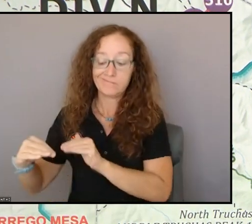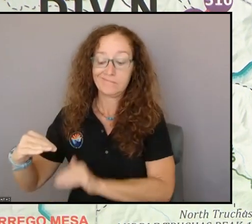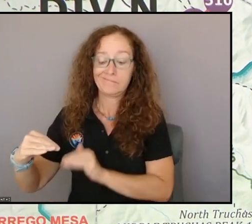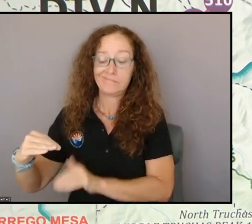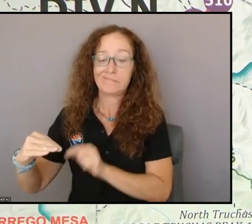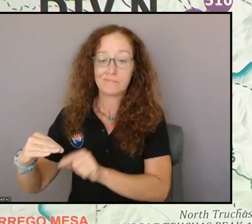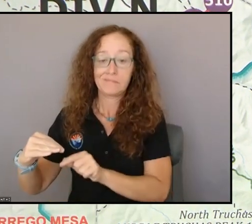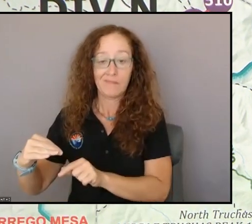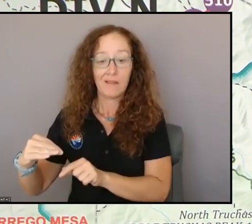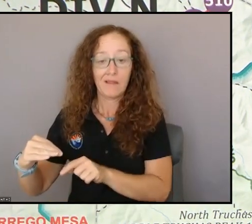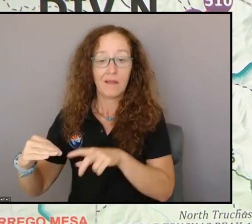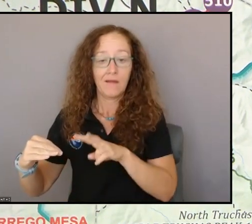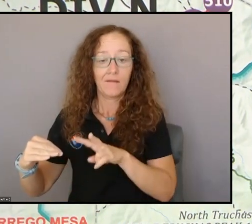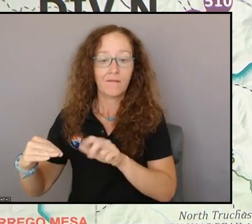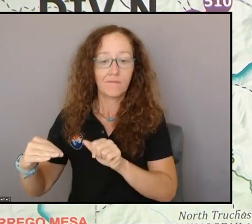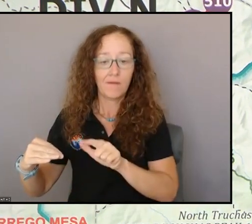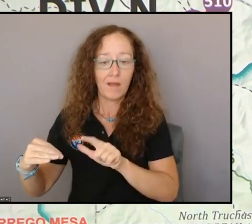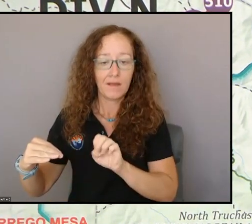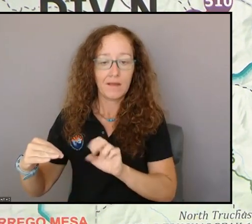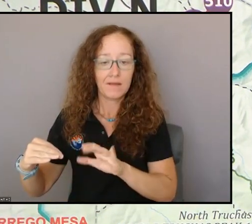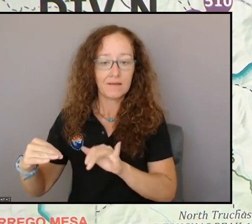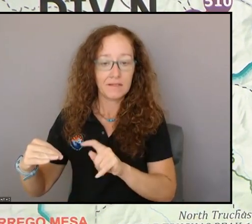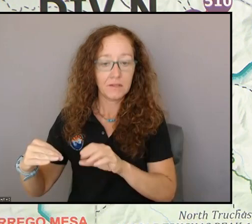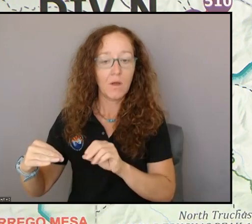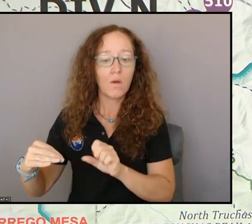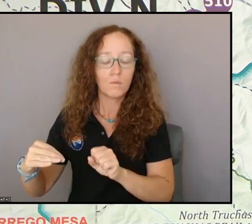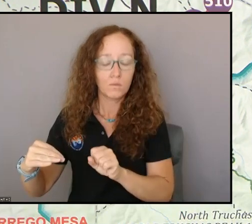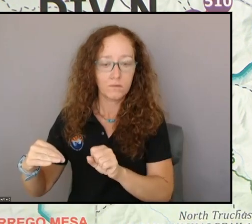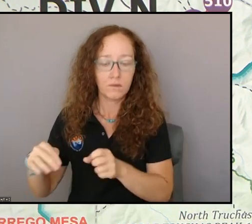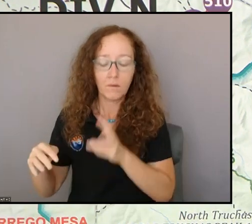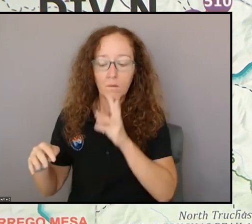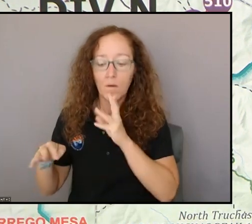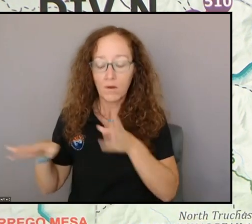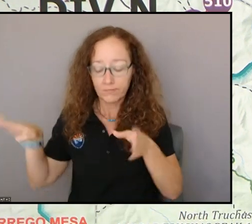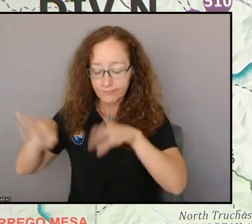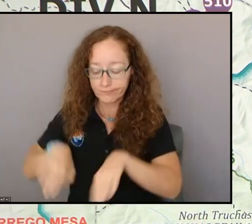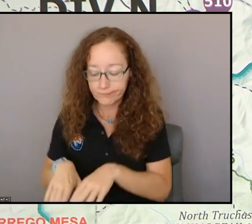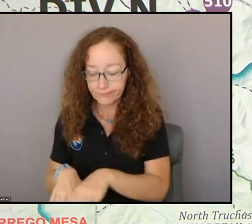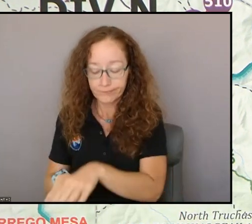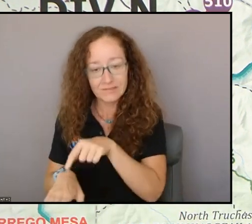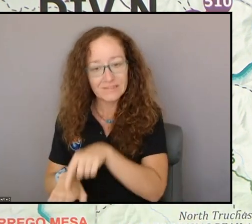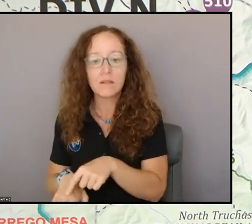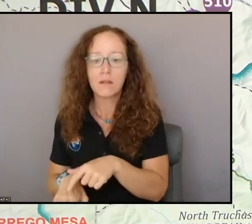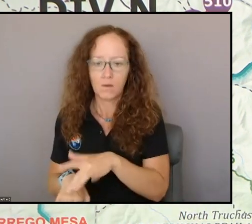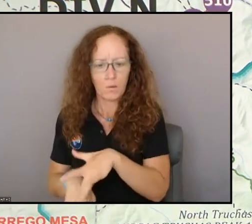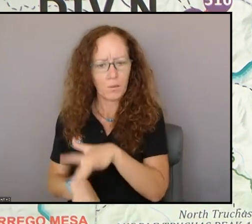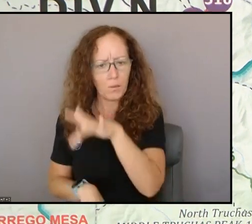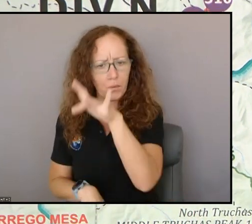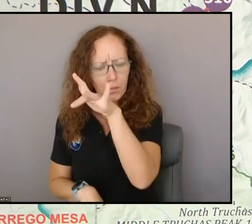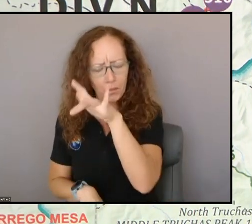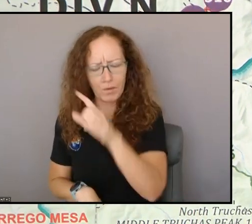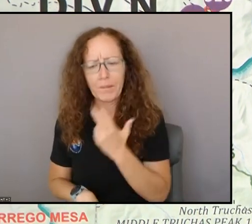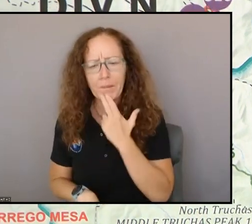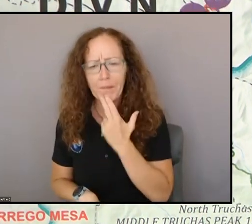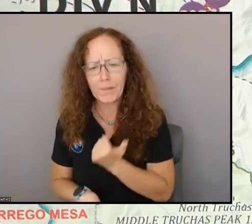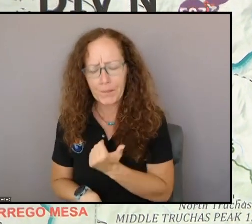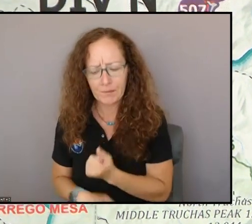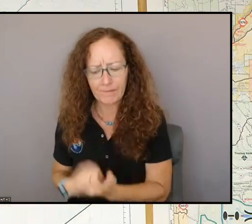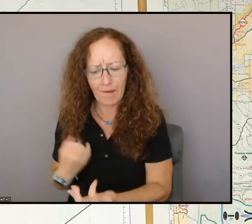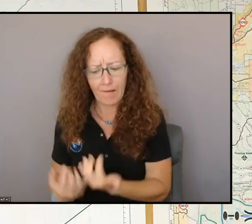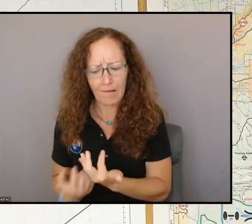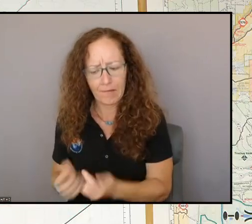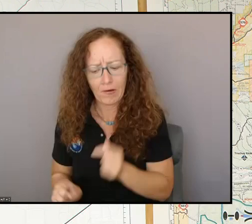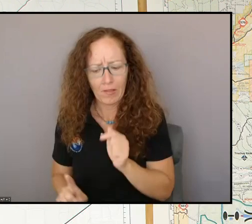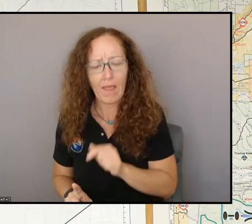a very small amount of smoke seen yesterday that is on the south zone so you'll hear more about that